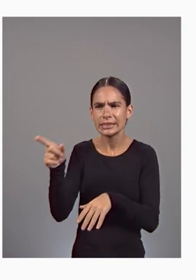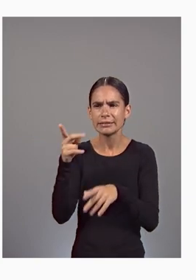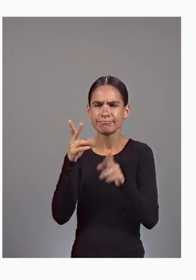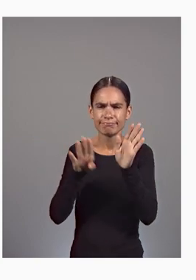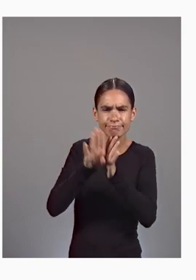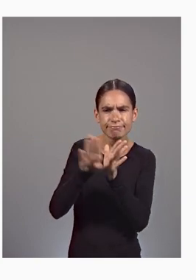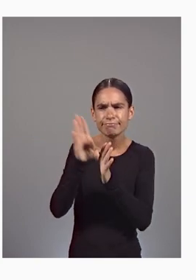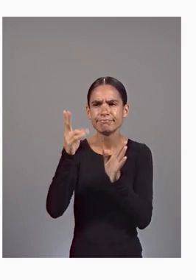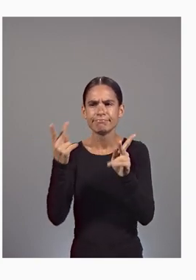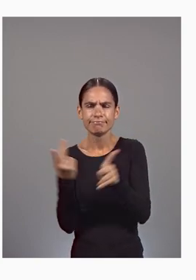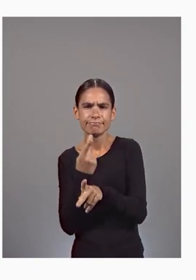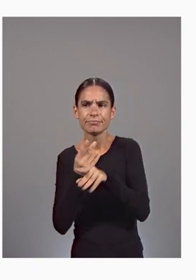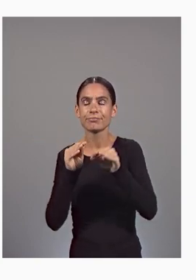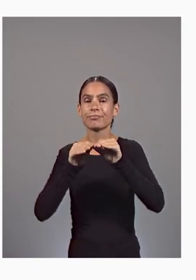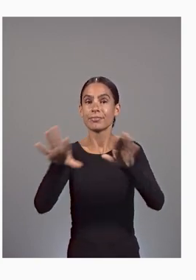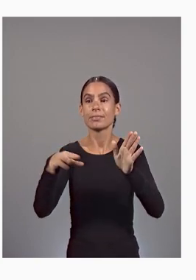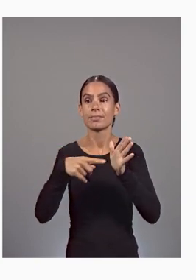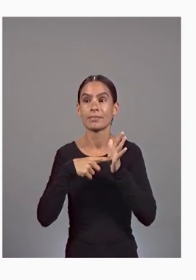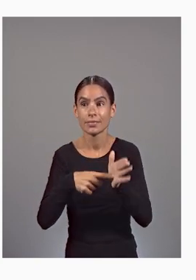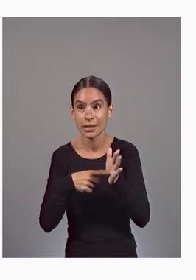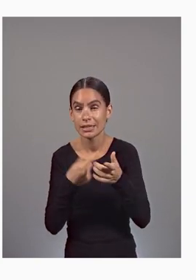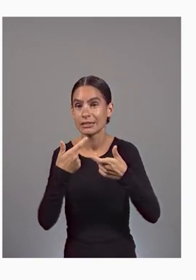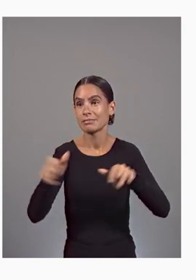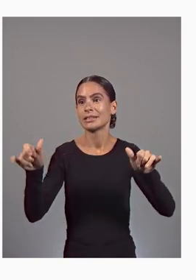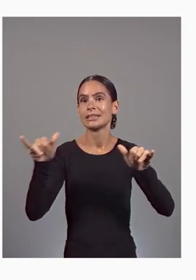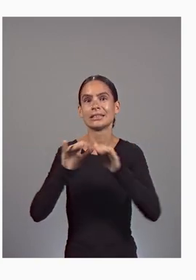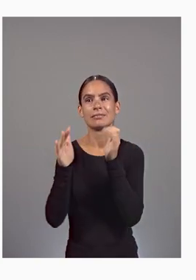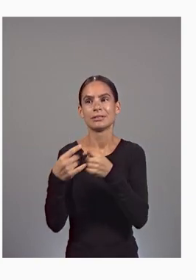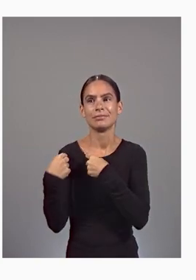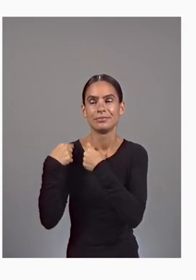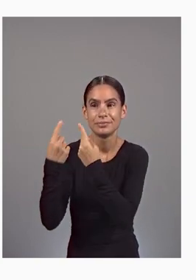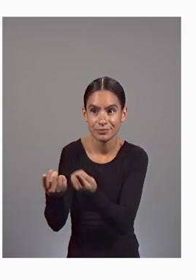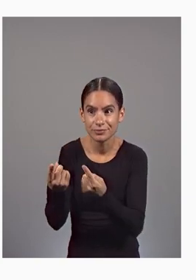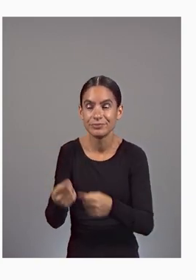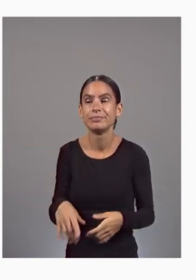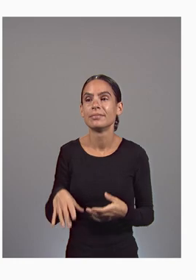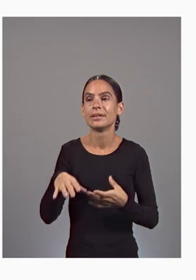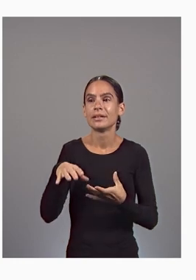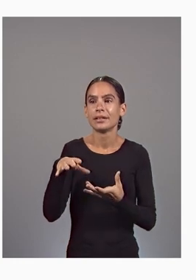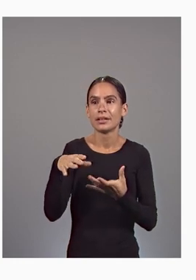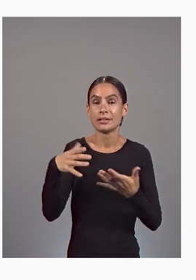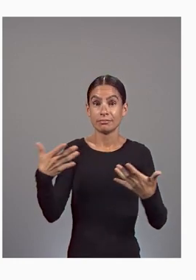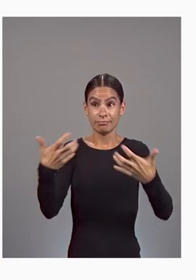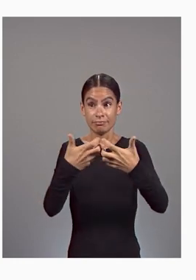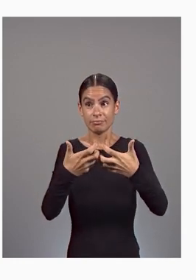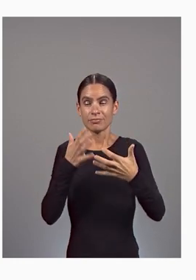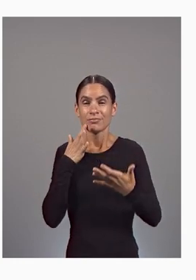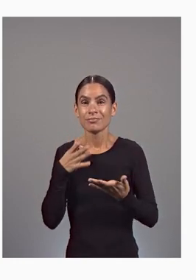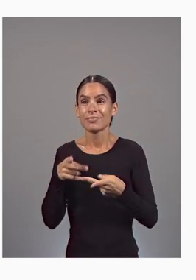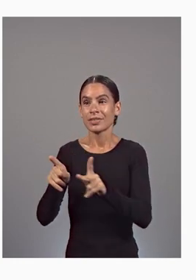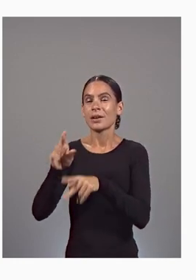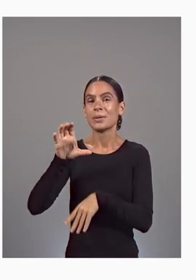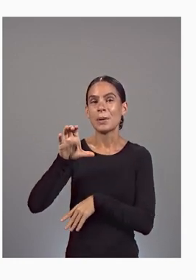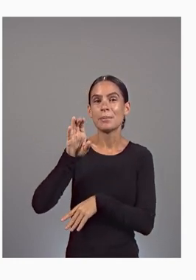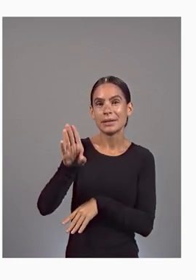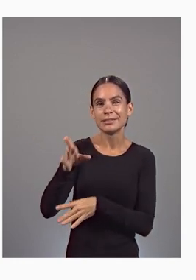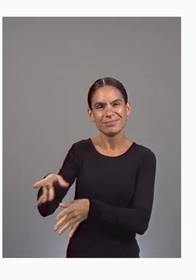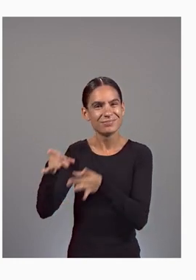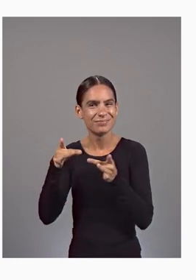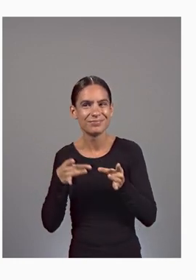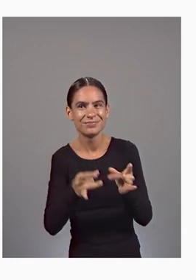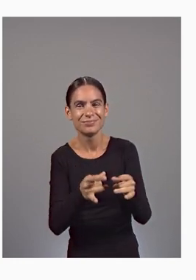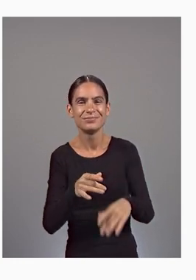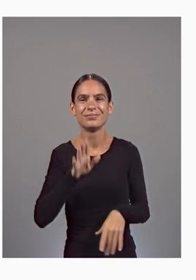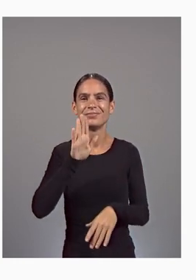scale than ever before. Combined, this new platform will enable Coinbase to streamline and rapidly scale its data processing and